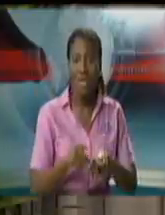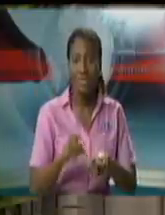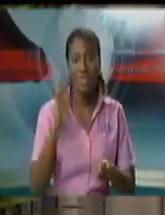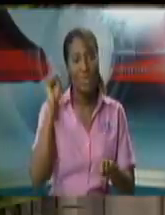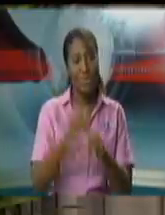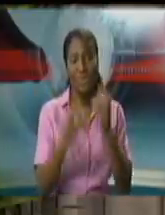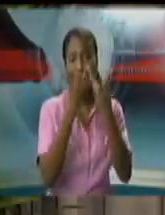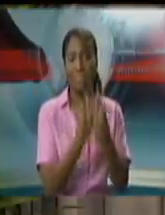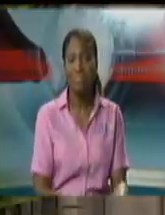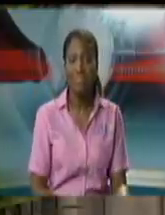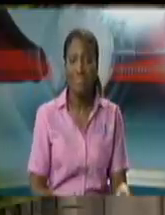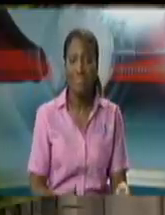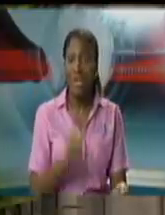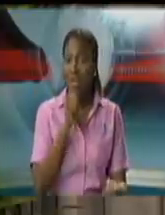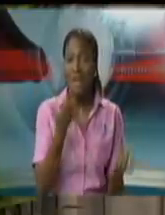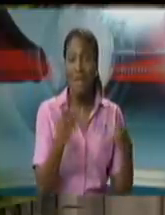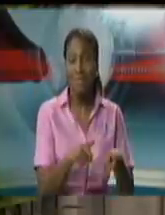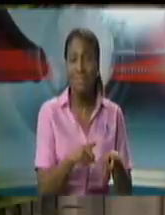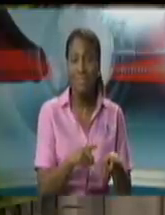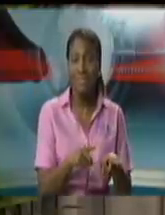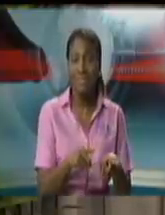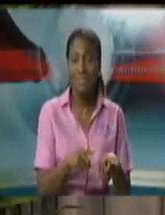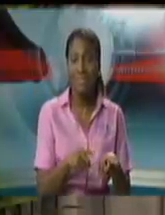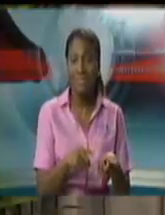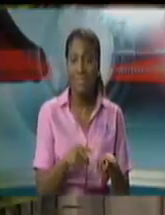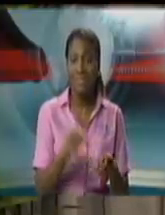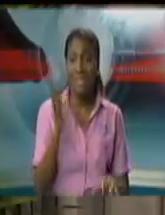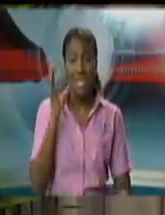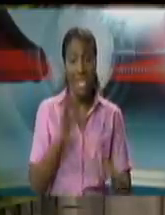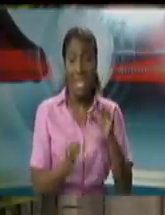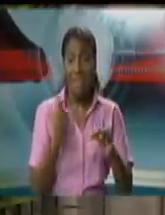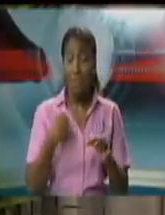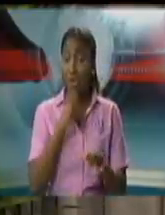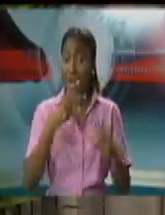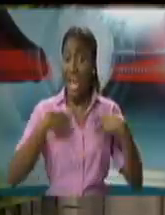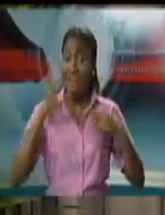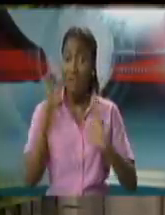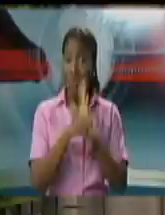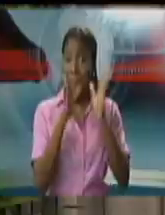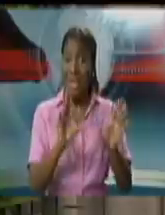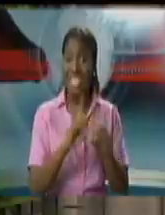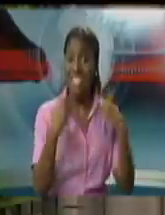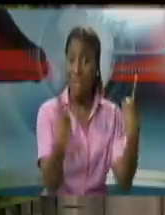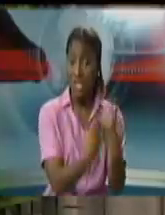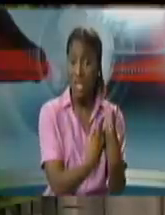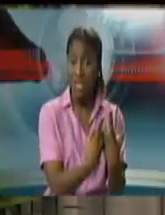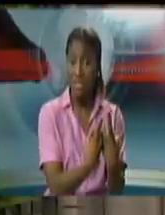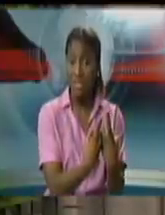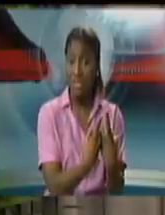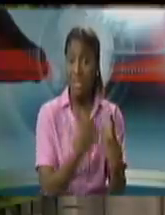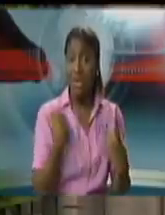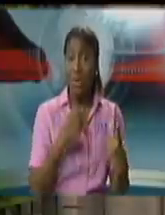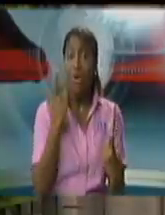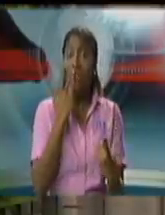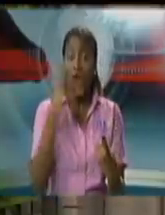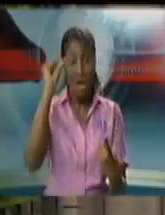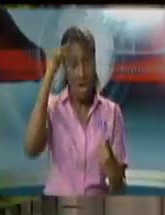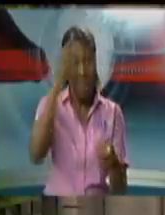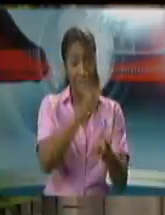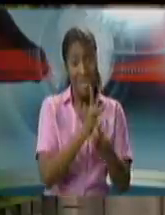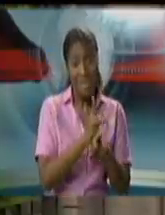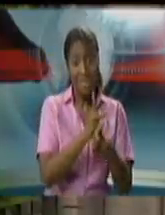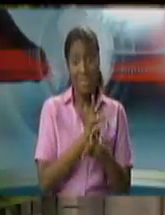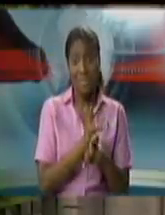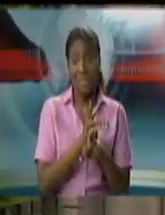parliament their debates had we not done the criminal division we would not be in the position today to be having madam